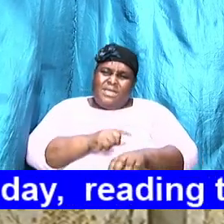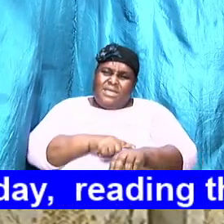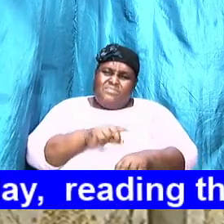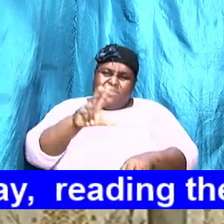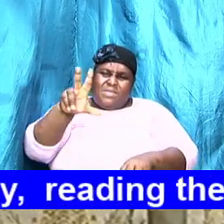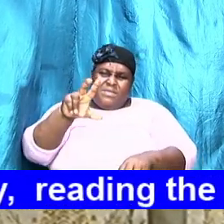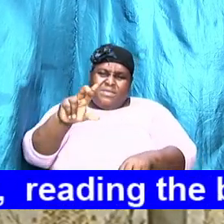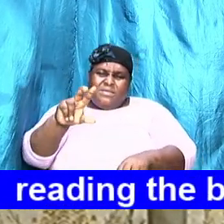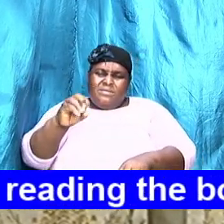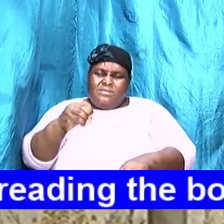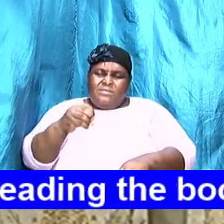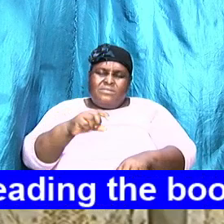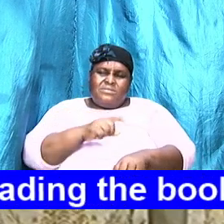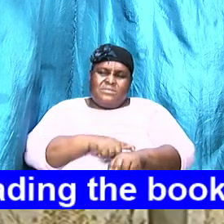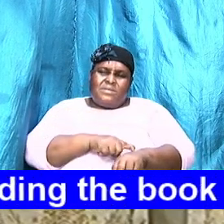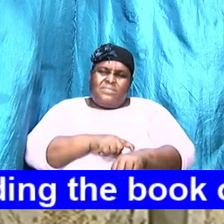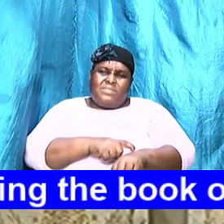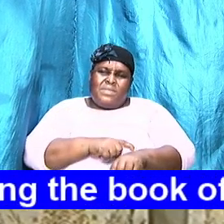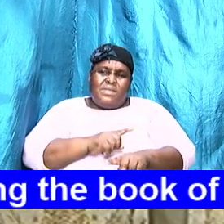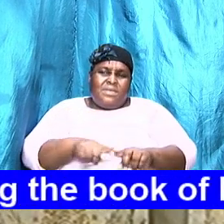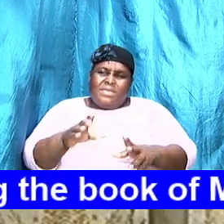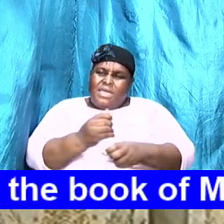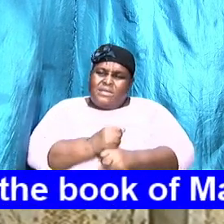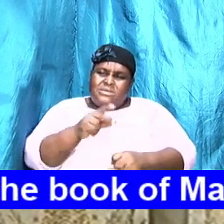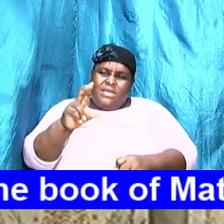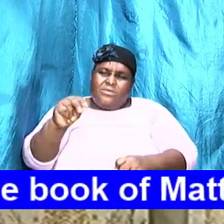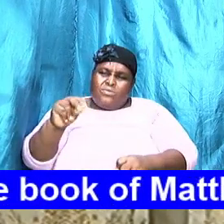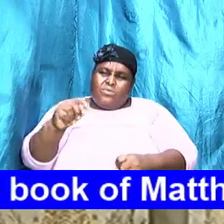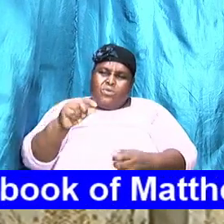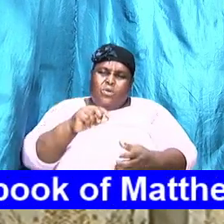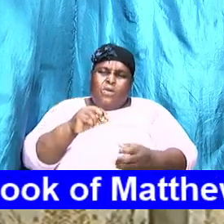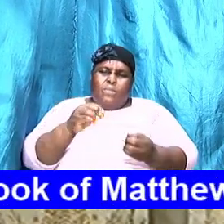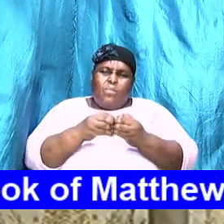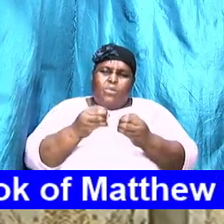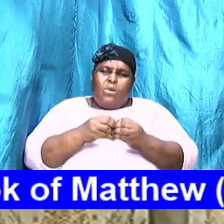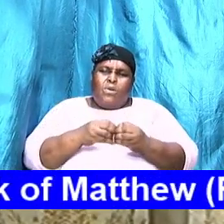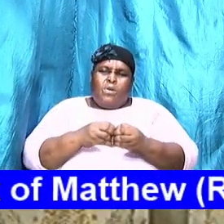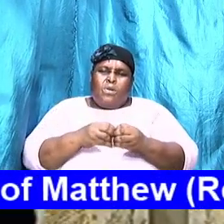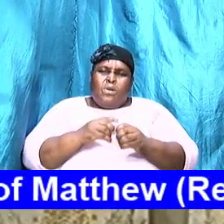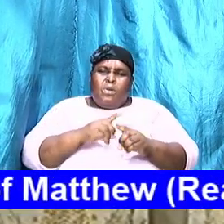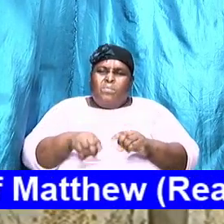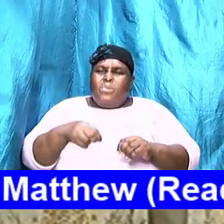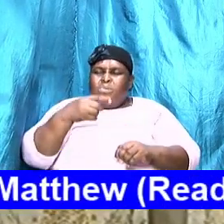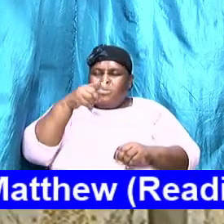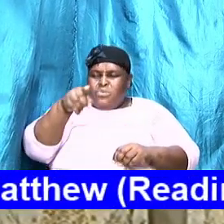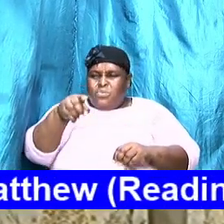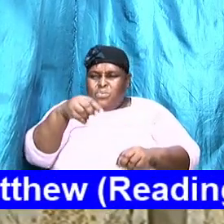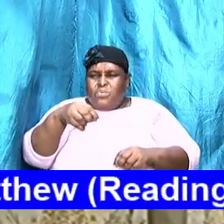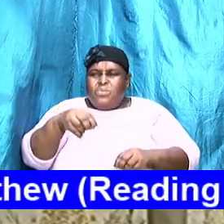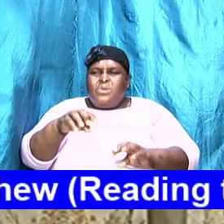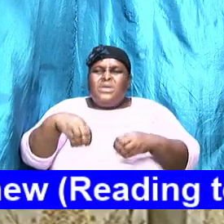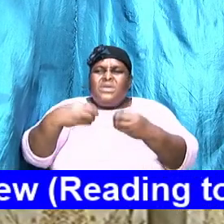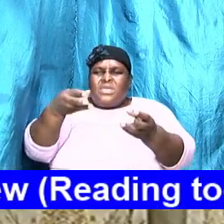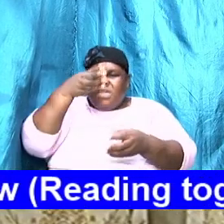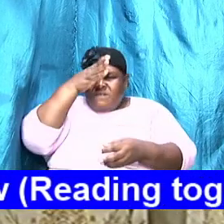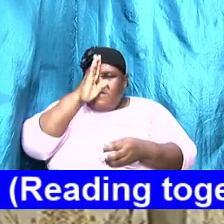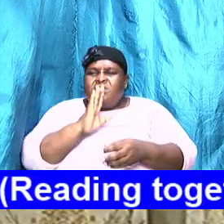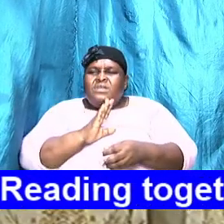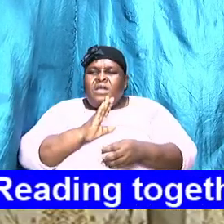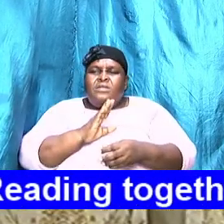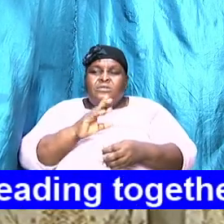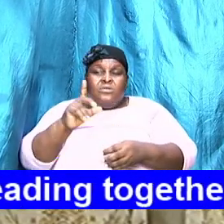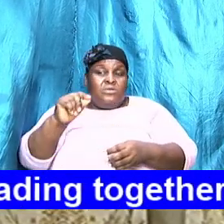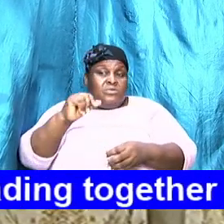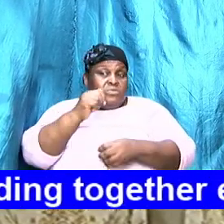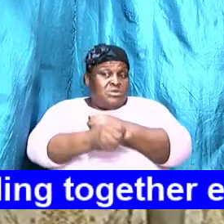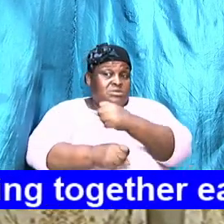times you can't take no more but you're more 20 years hello I want us